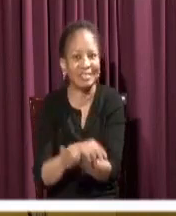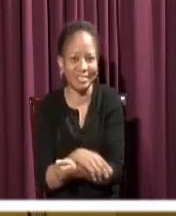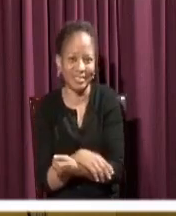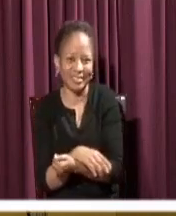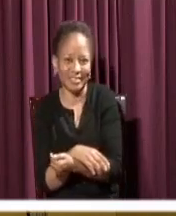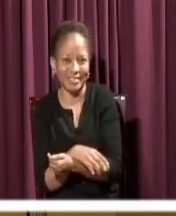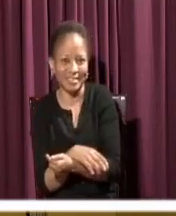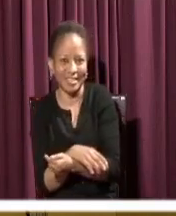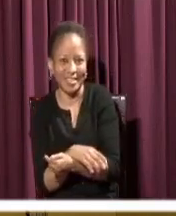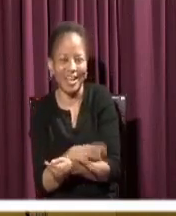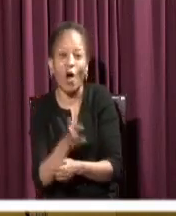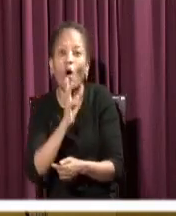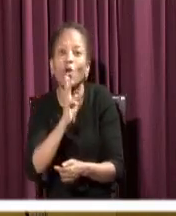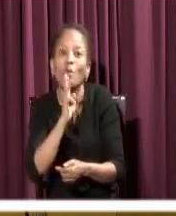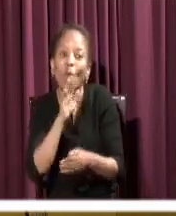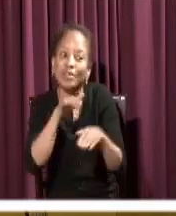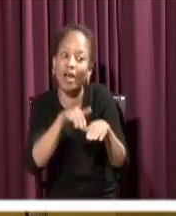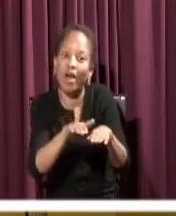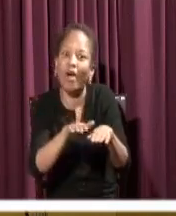And dare to walk on the water.